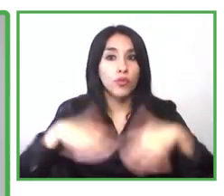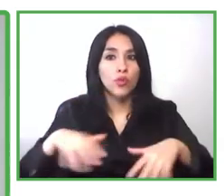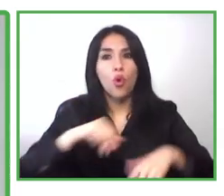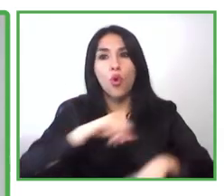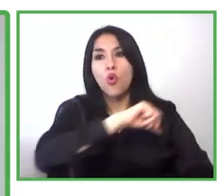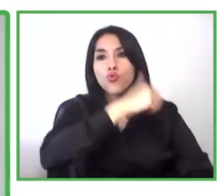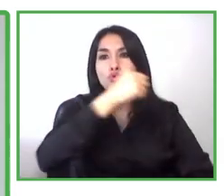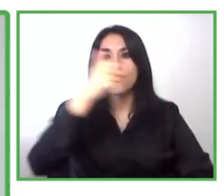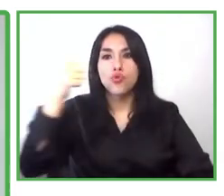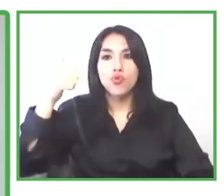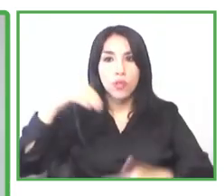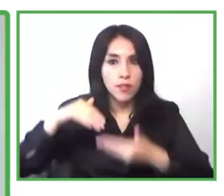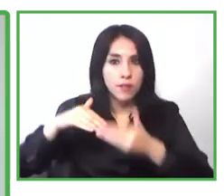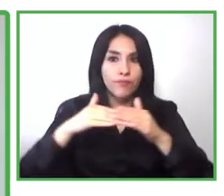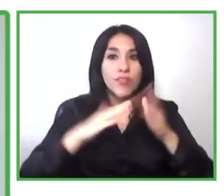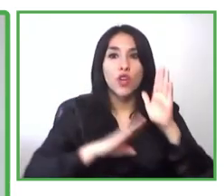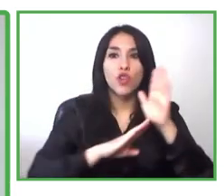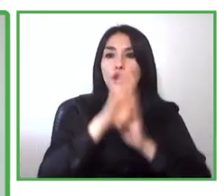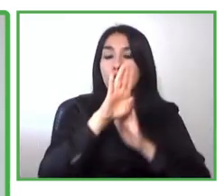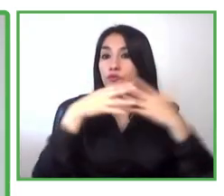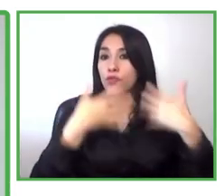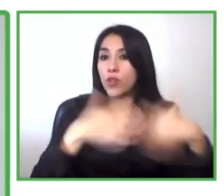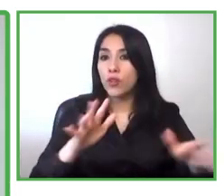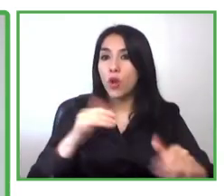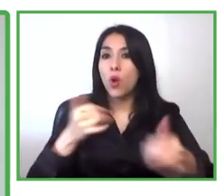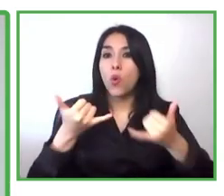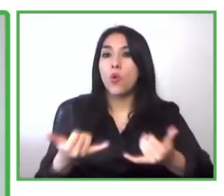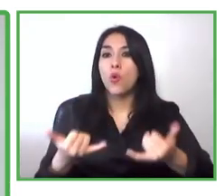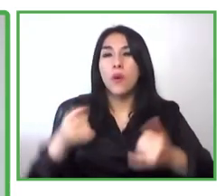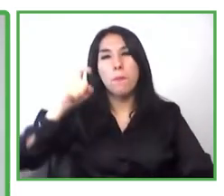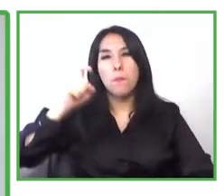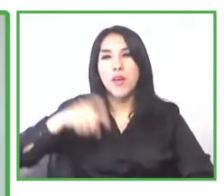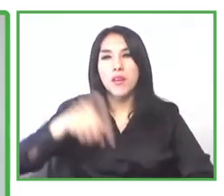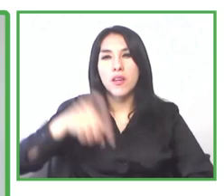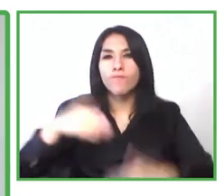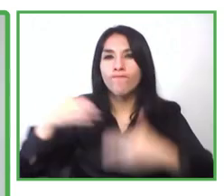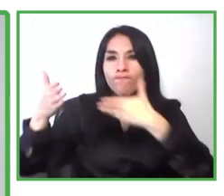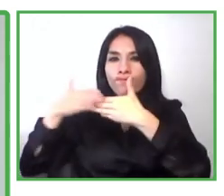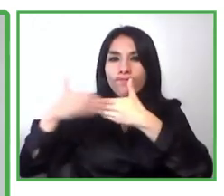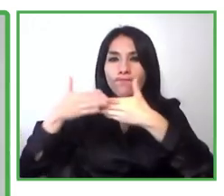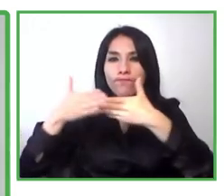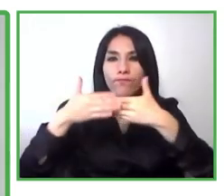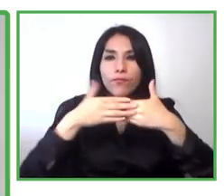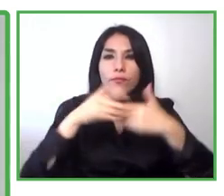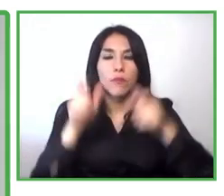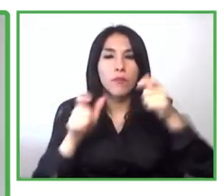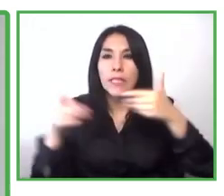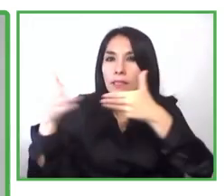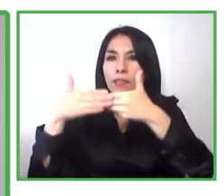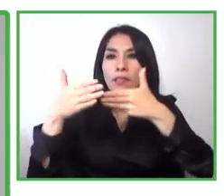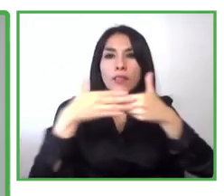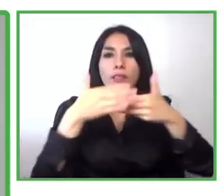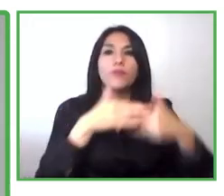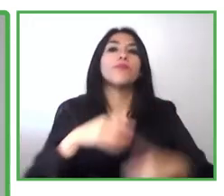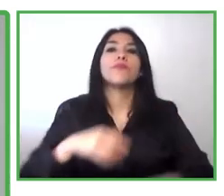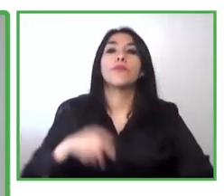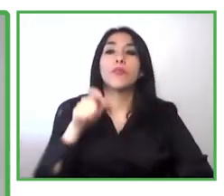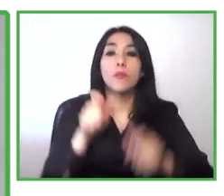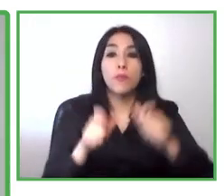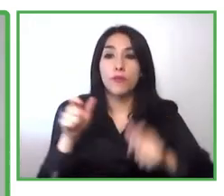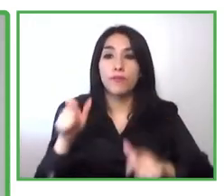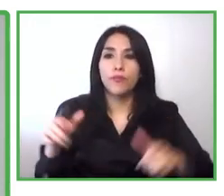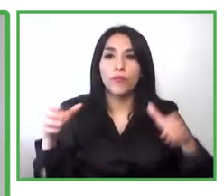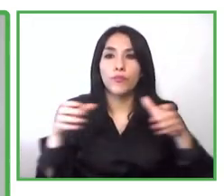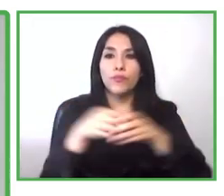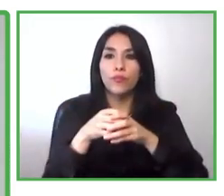to these populations and that must be very close to the disabilities with people with disabilities and